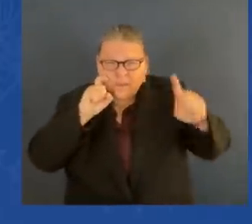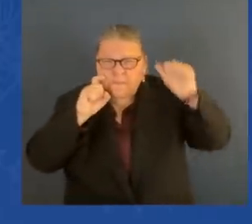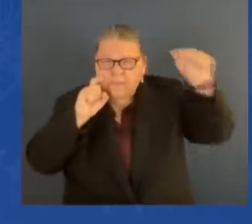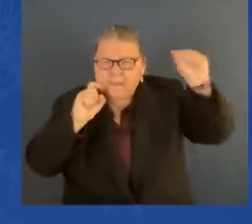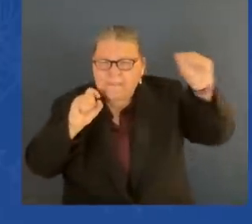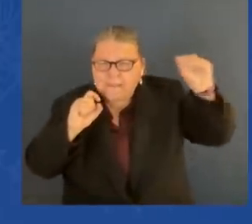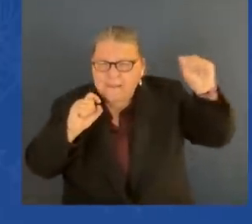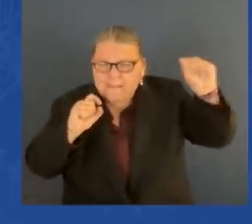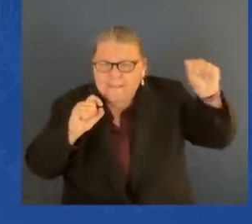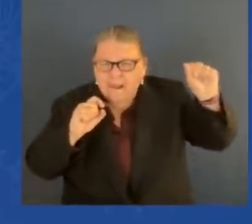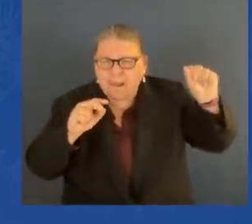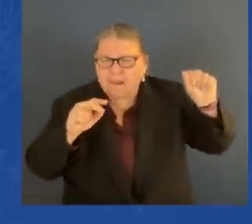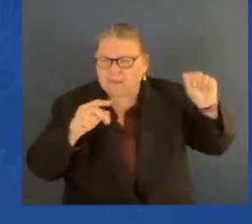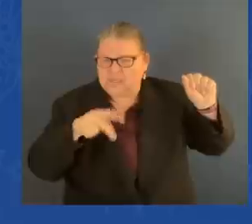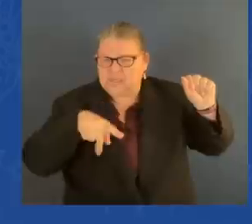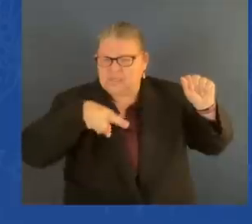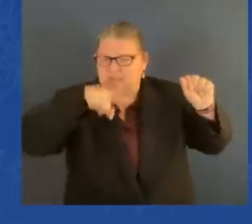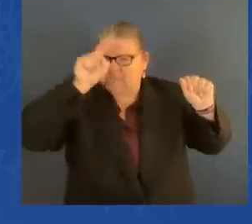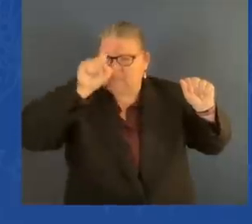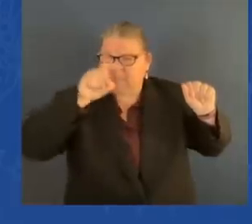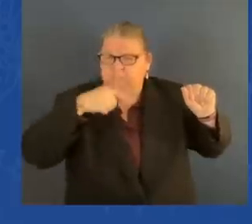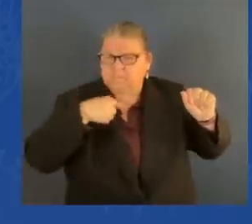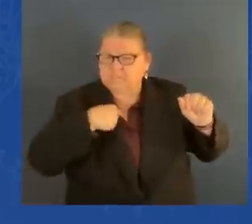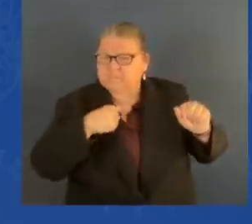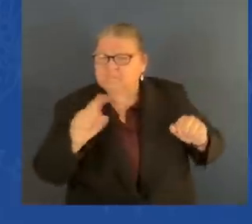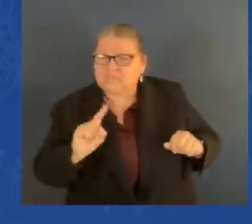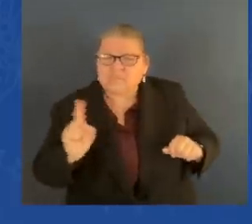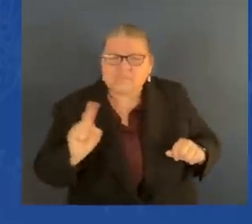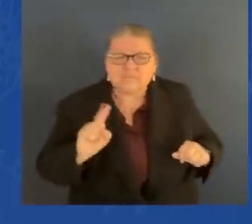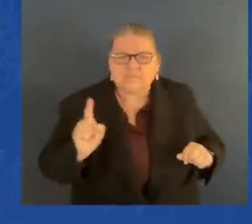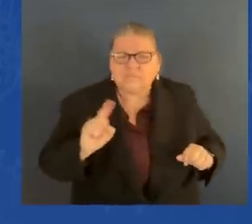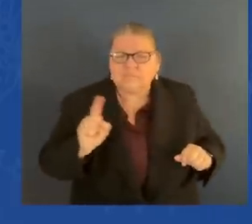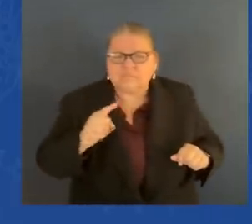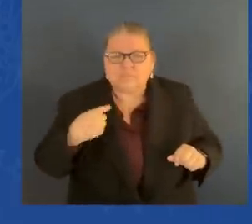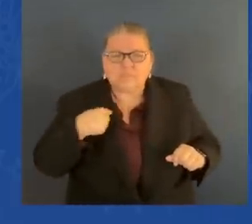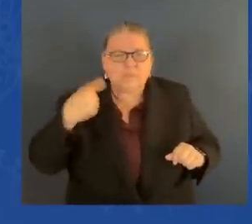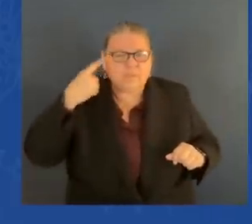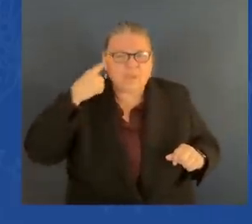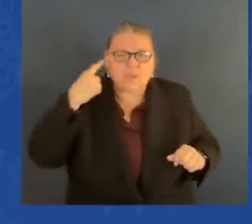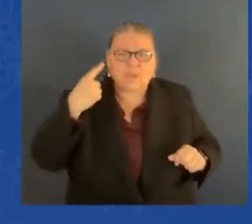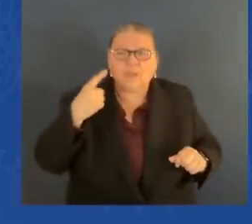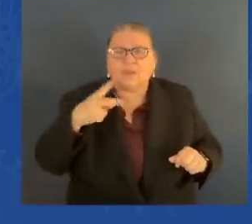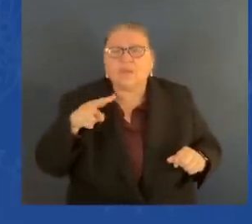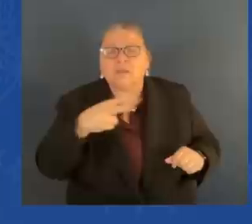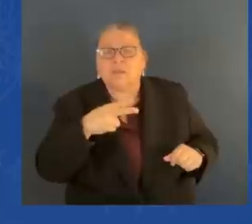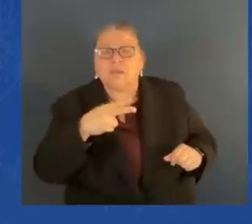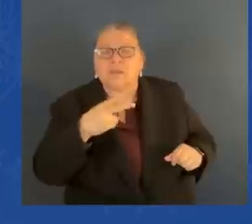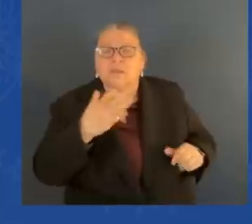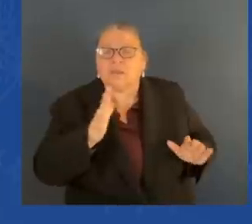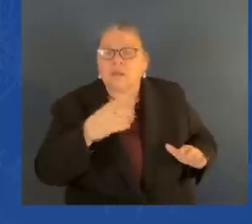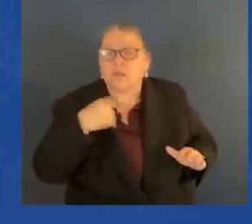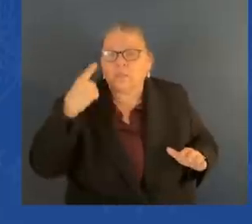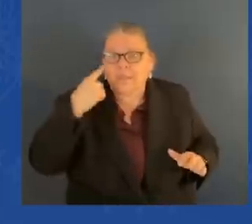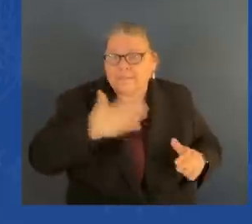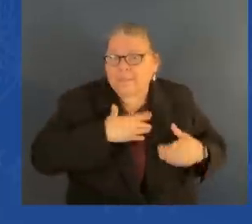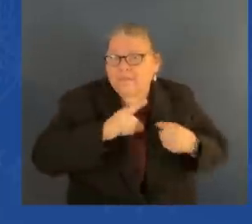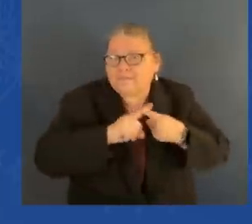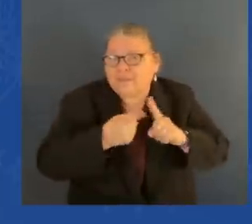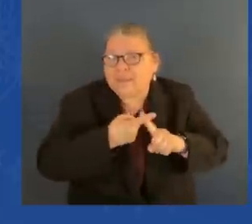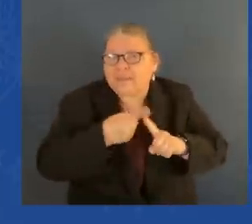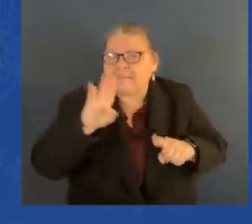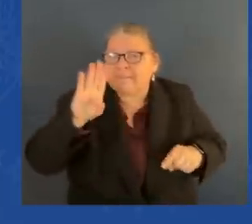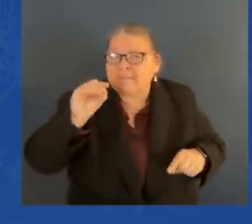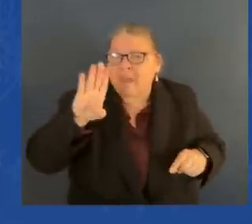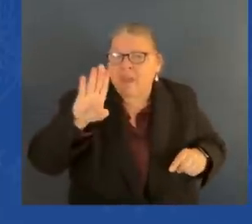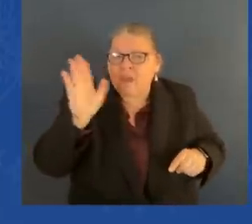And I thought it was one of those. guy named Bob Cunningham was with me. said, all right, all right, all right. I went to the door and opened the door. There was a former two